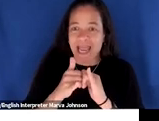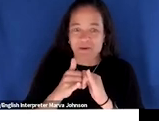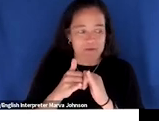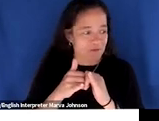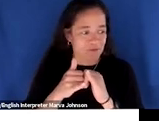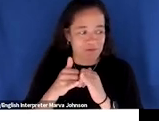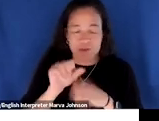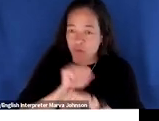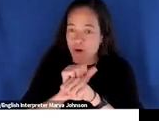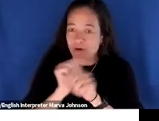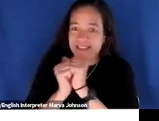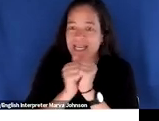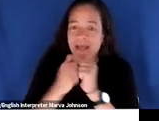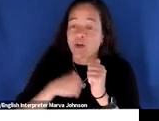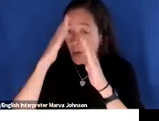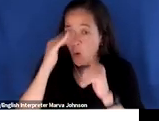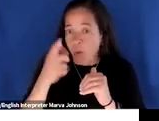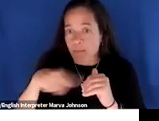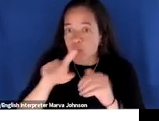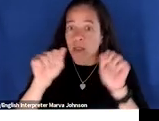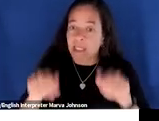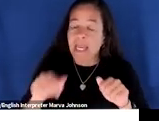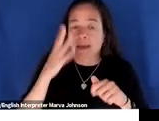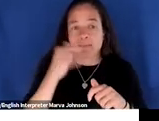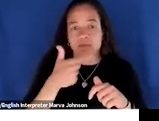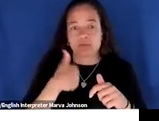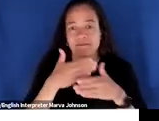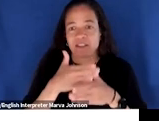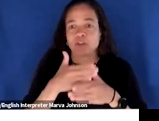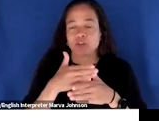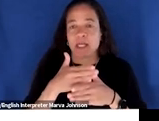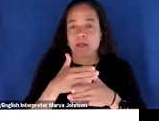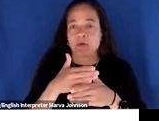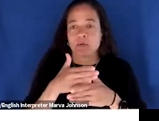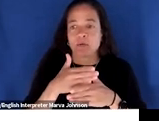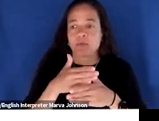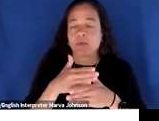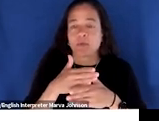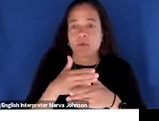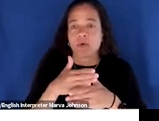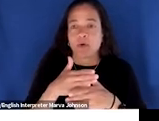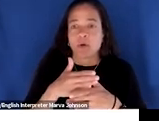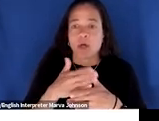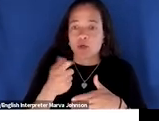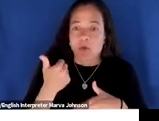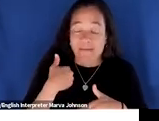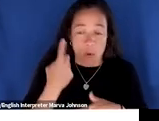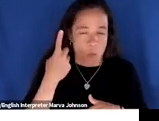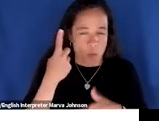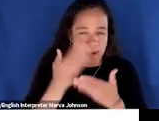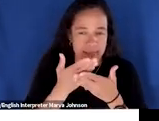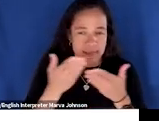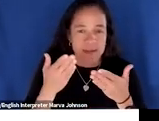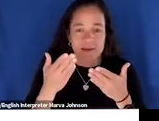that all of you can do this too because now you have this shared result now you have this one thing if only you know call